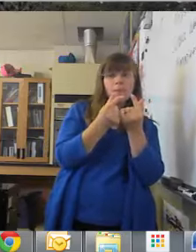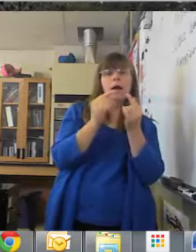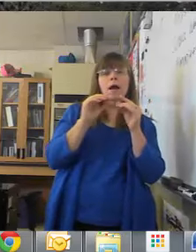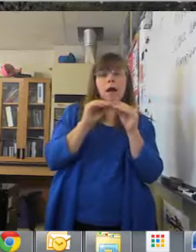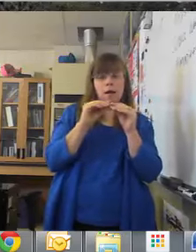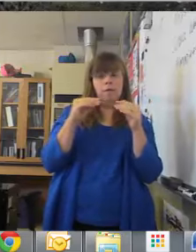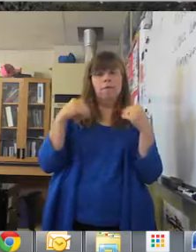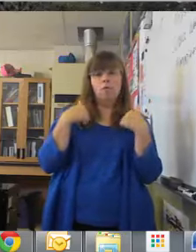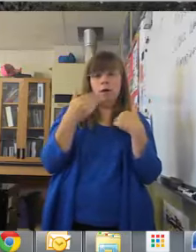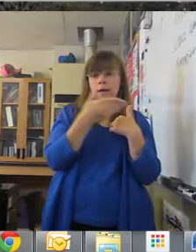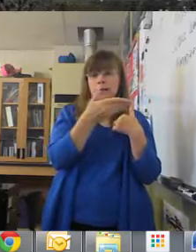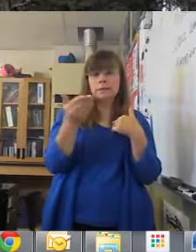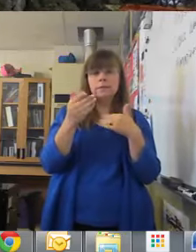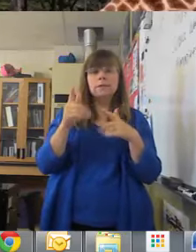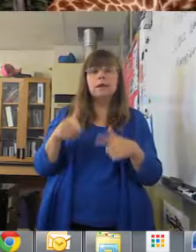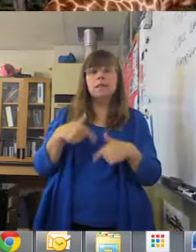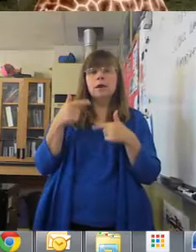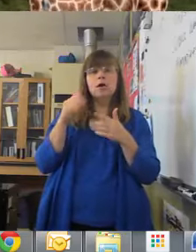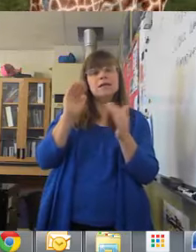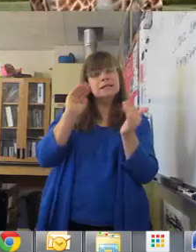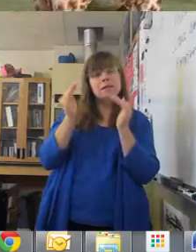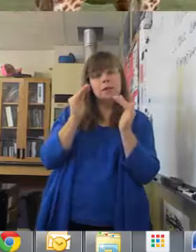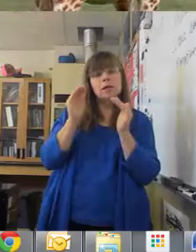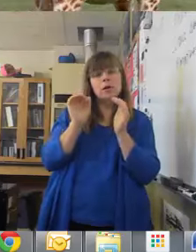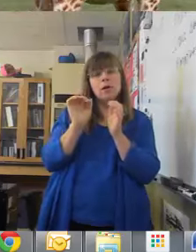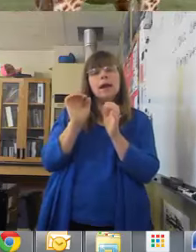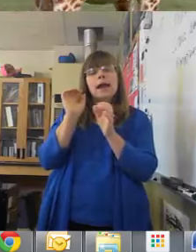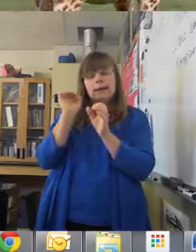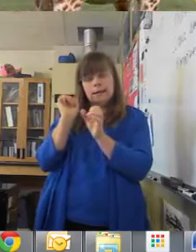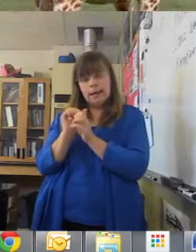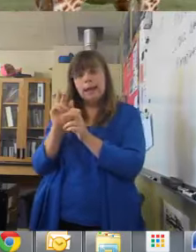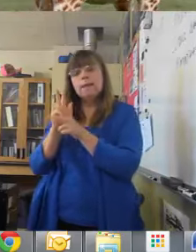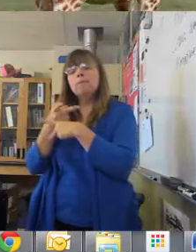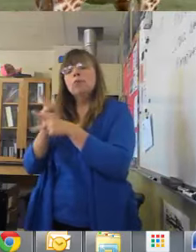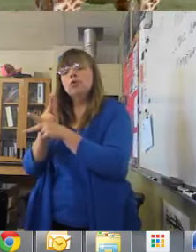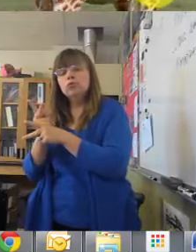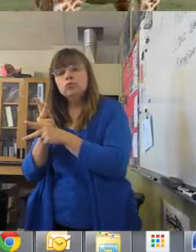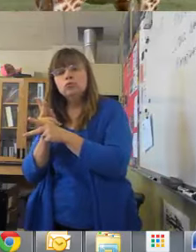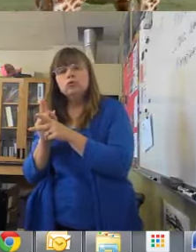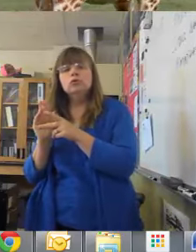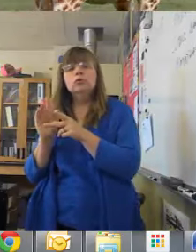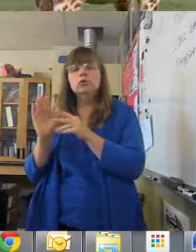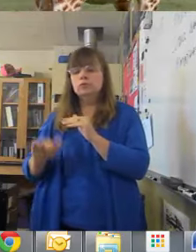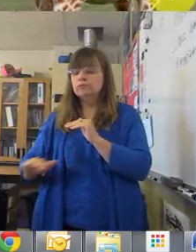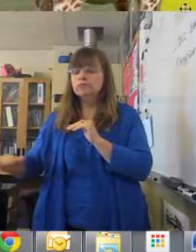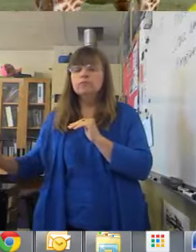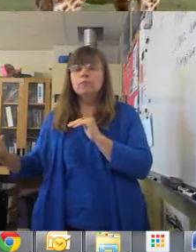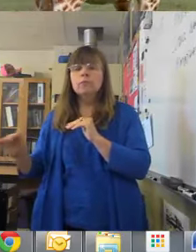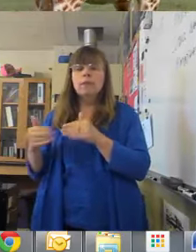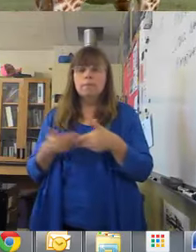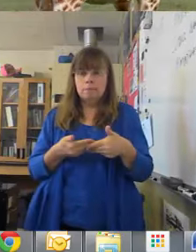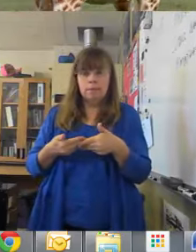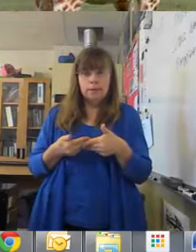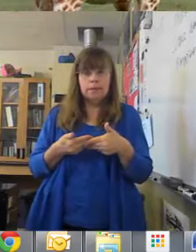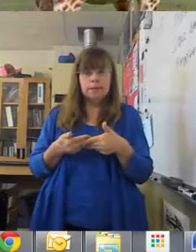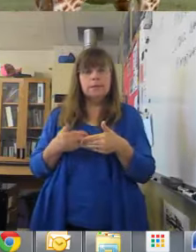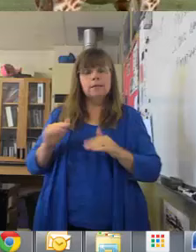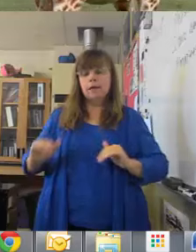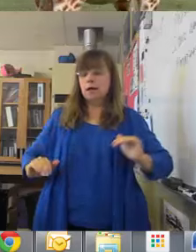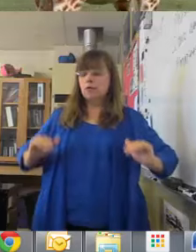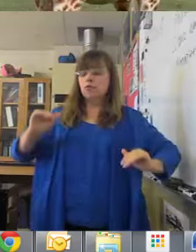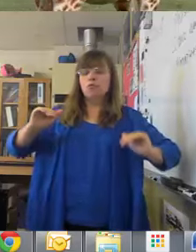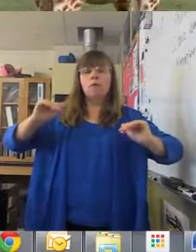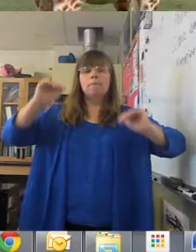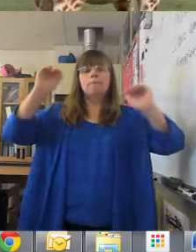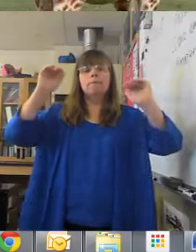all the giraffes are one species, and they can produce babies that can then grow up